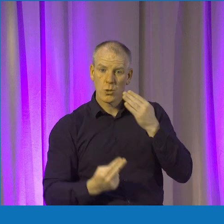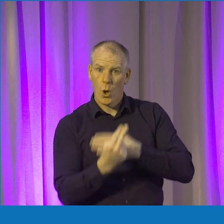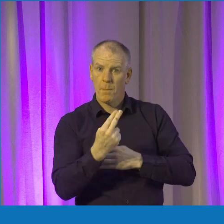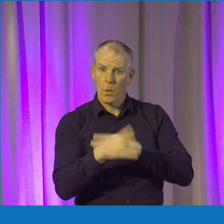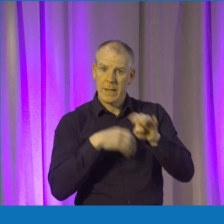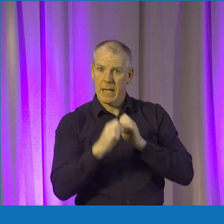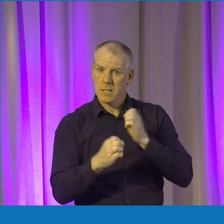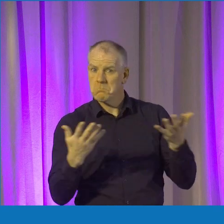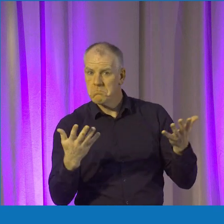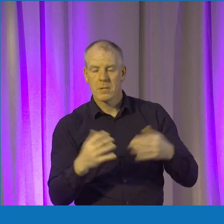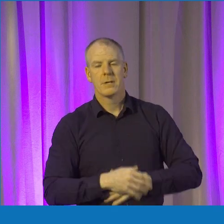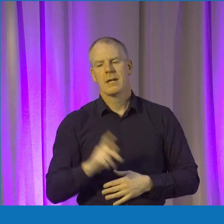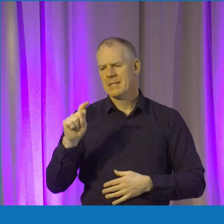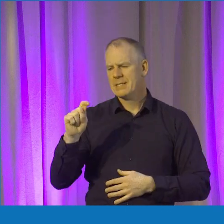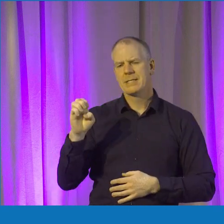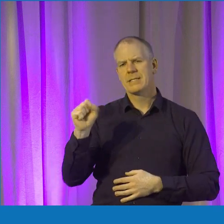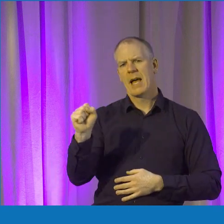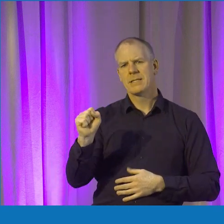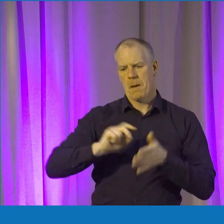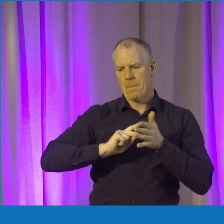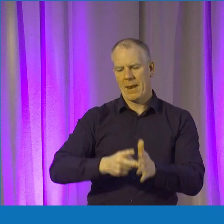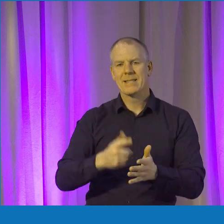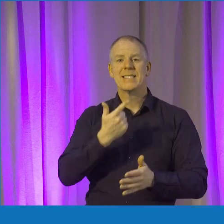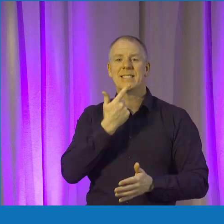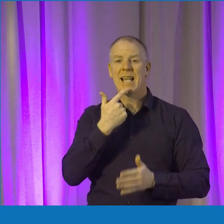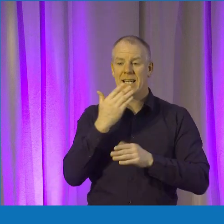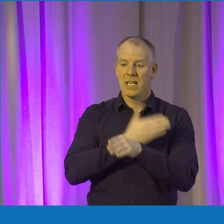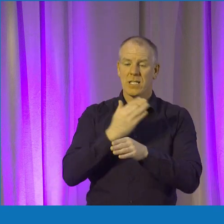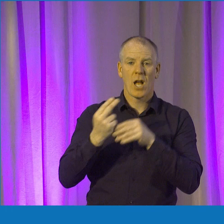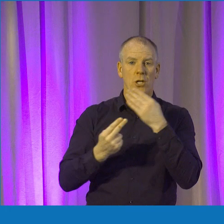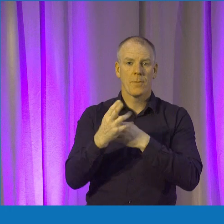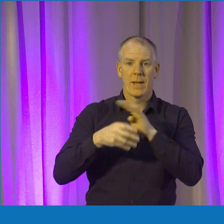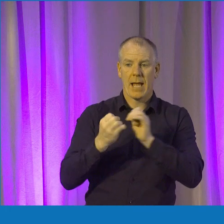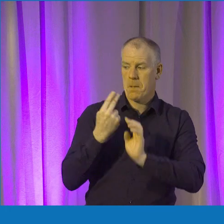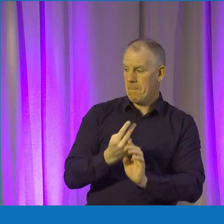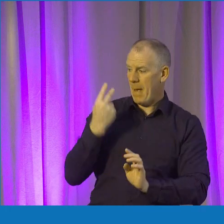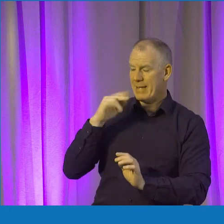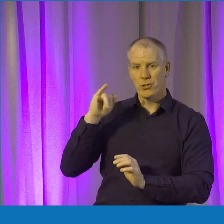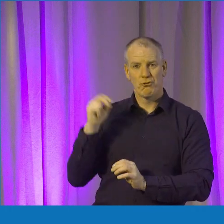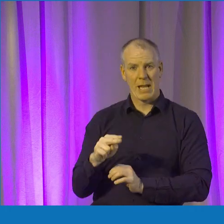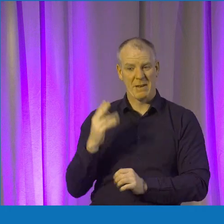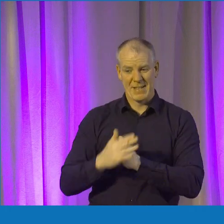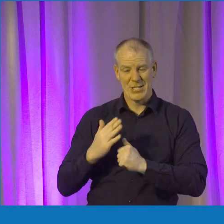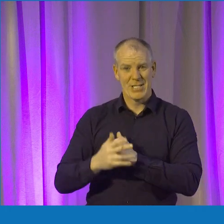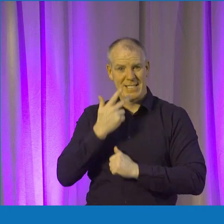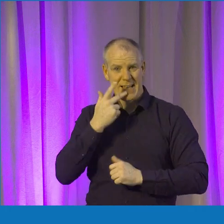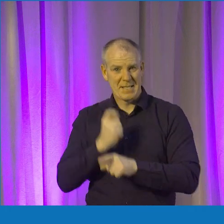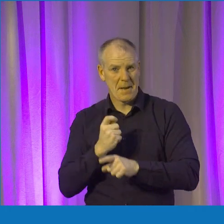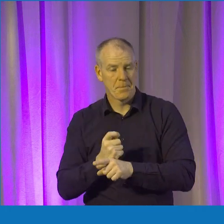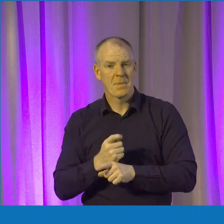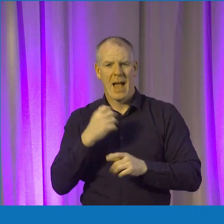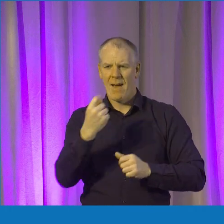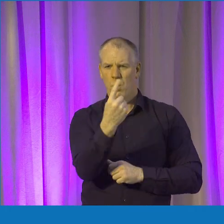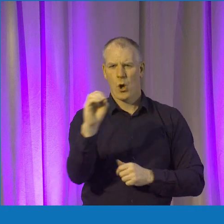absolutely. So Tess organized our second student startup weekend ever this year, back in January. And we had over